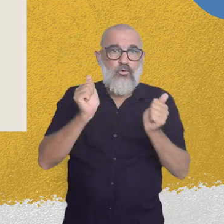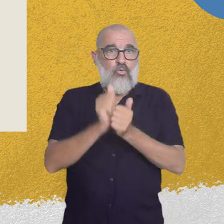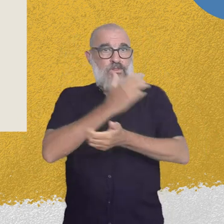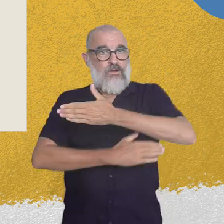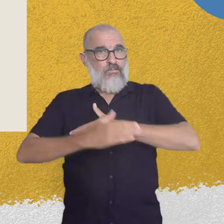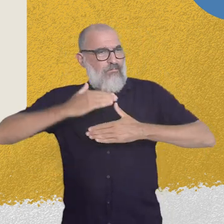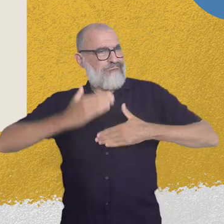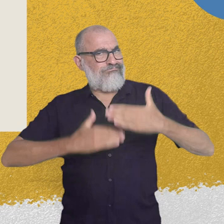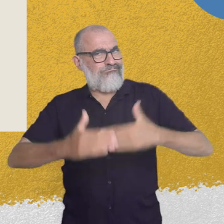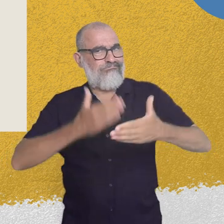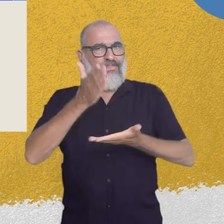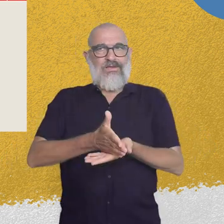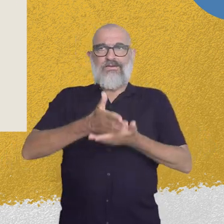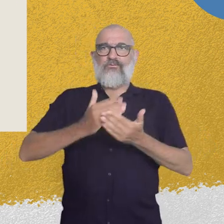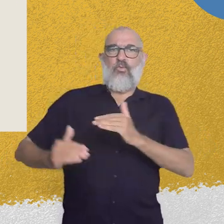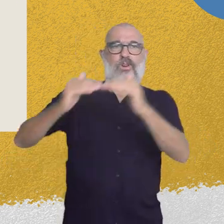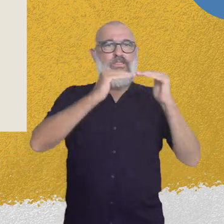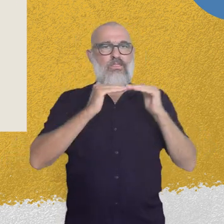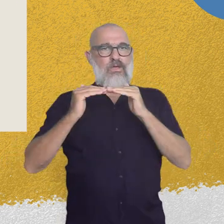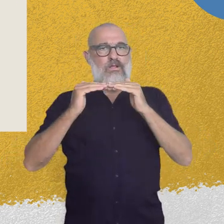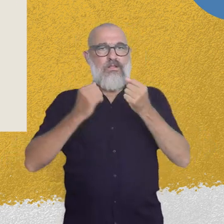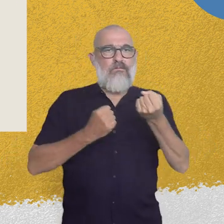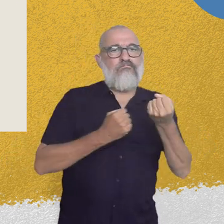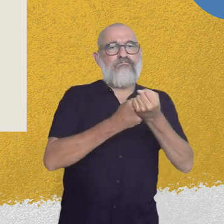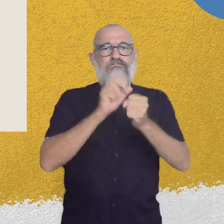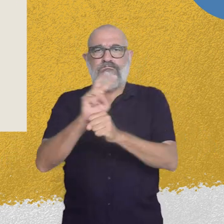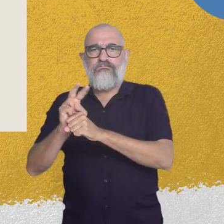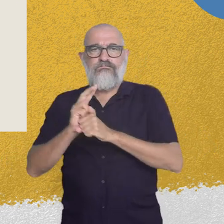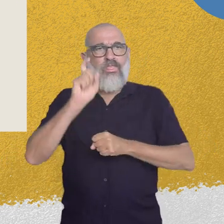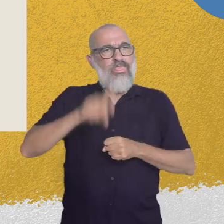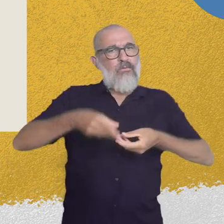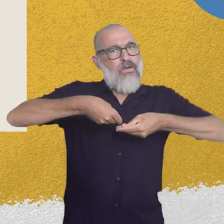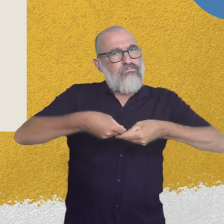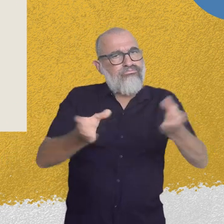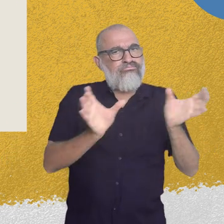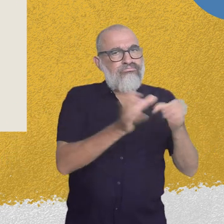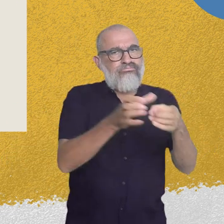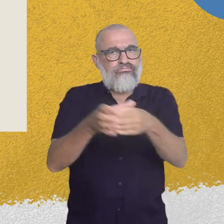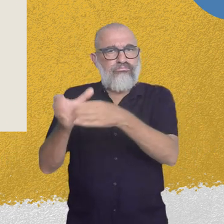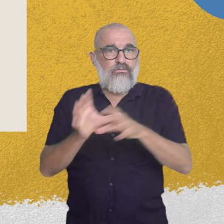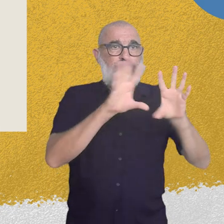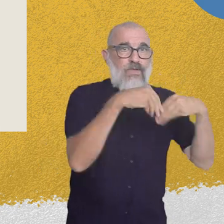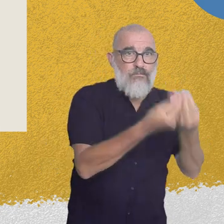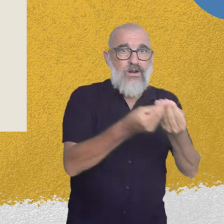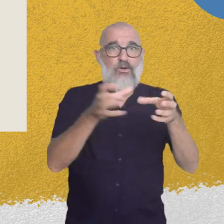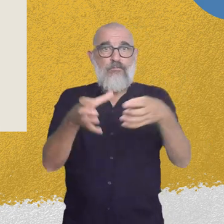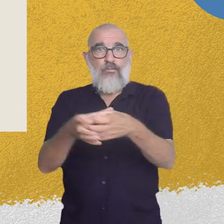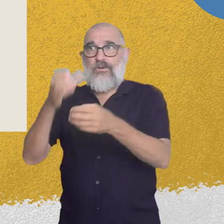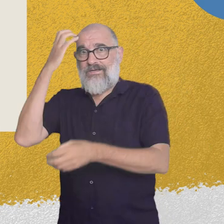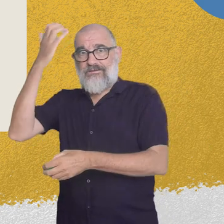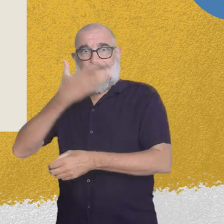equally. Support and care must be redistributed between families, the community and the state.